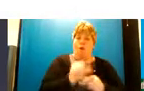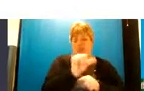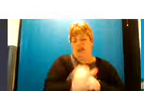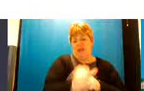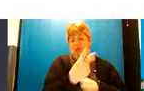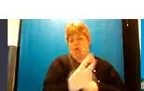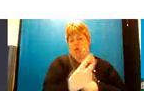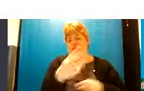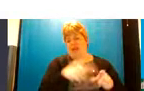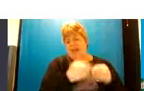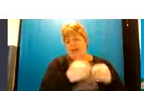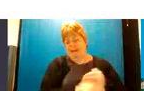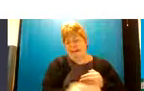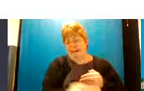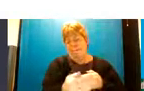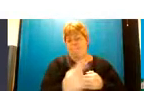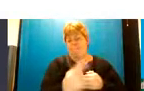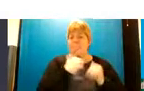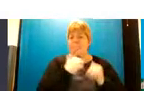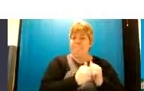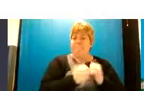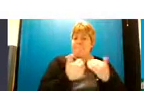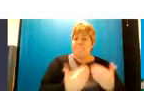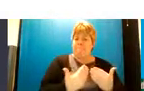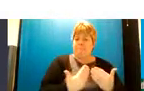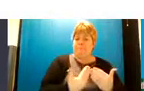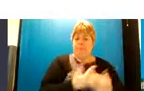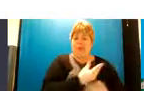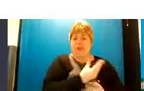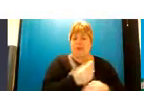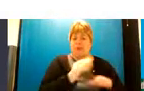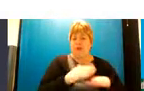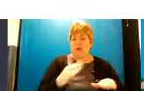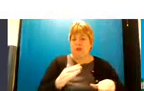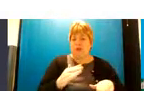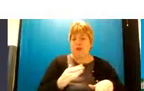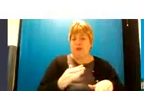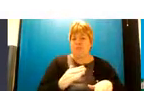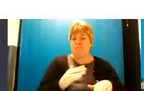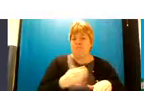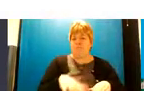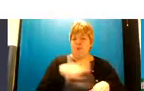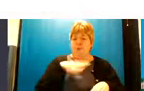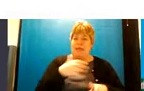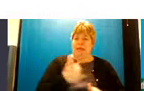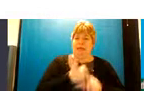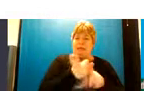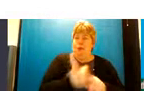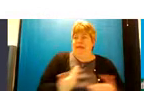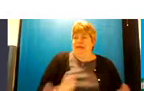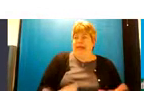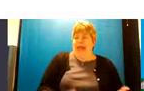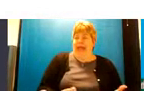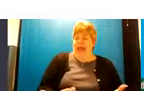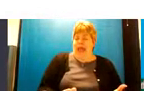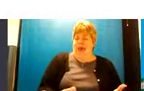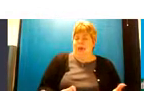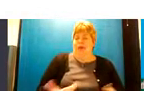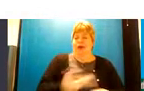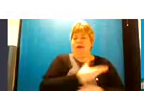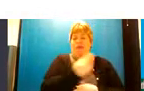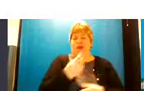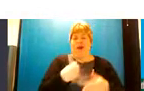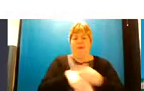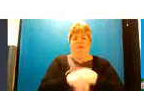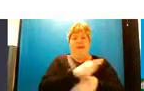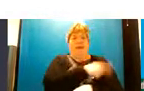years but we appreciate that at the moment there are children who are you know need that support hearing now and some of them are on the pediatric